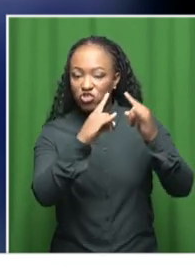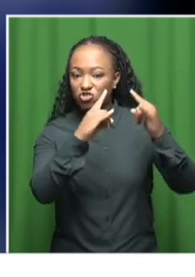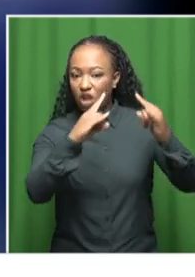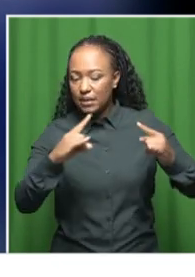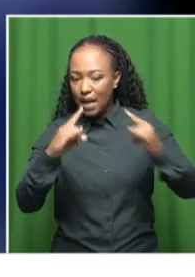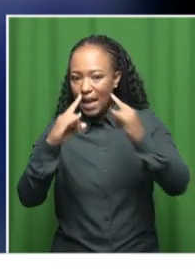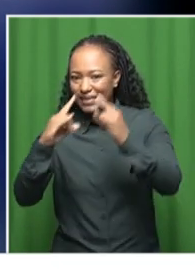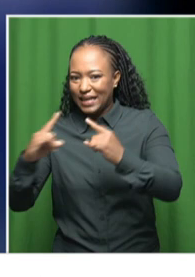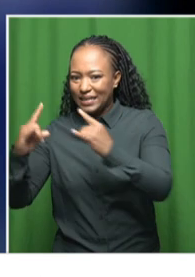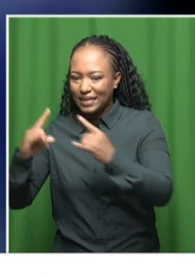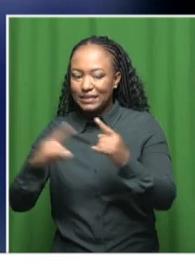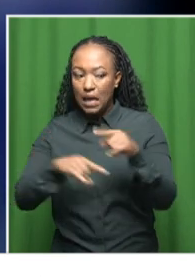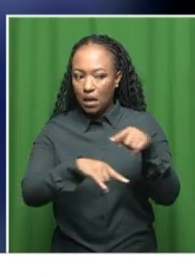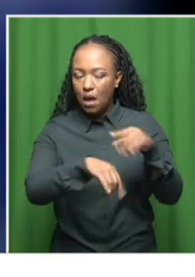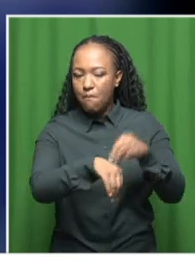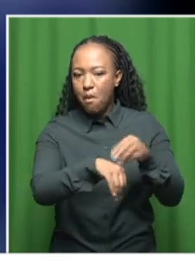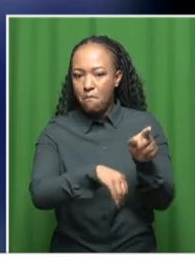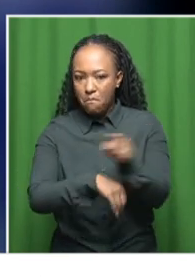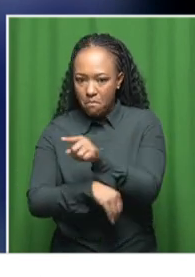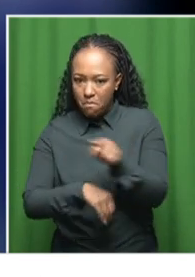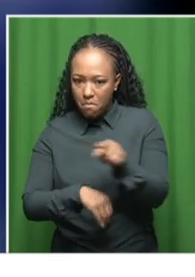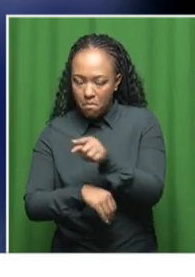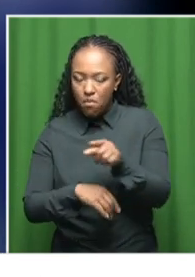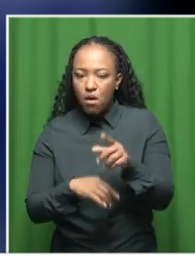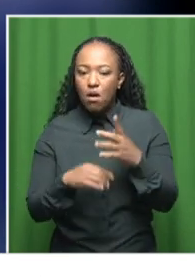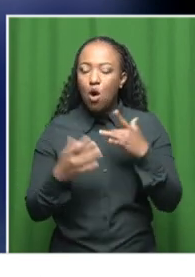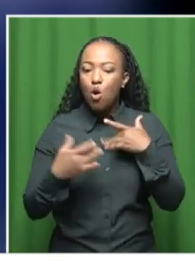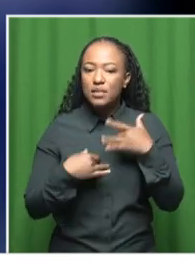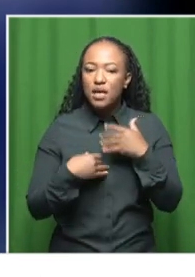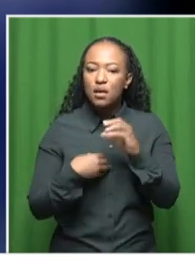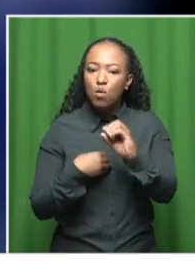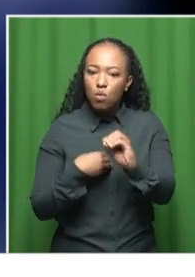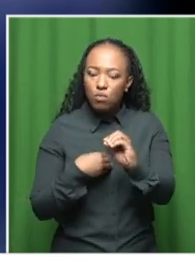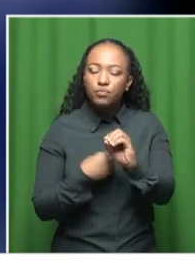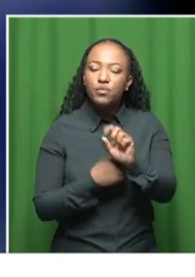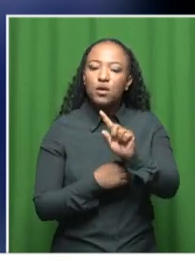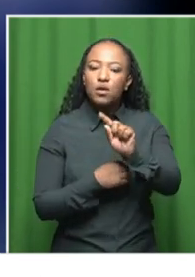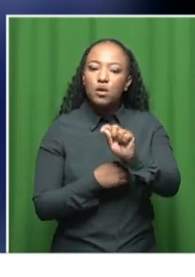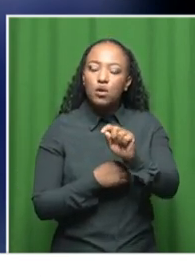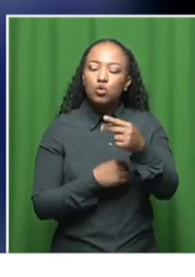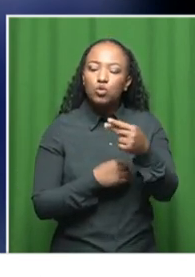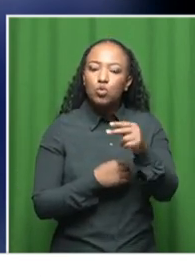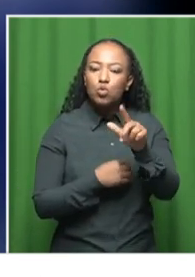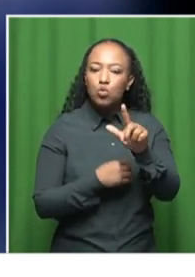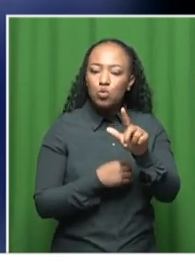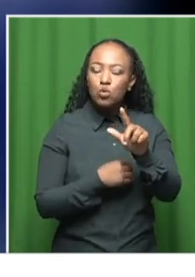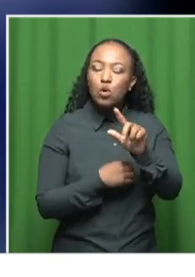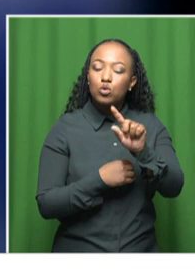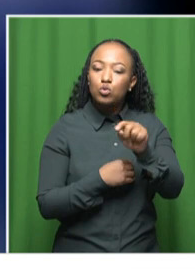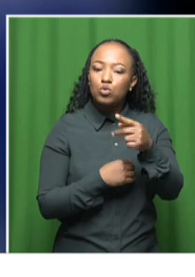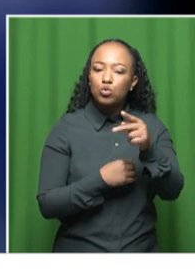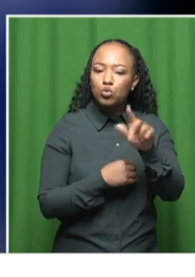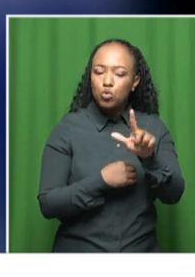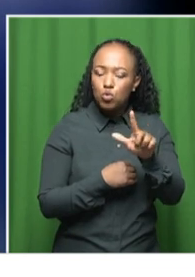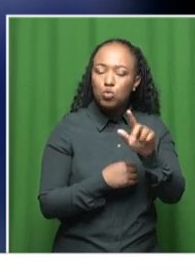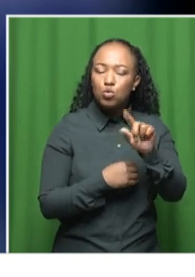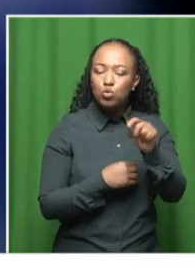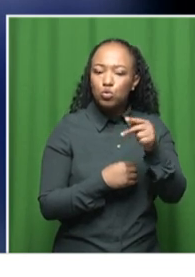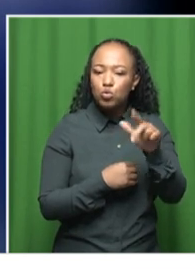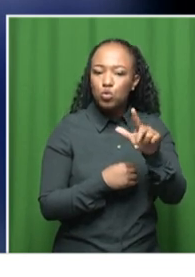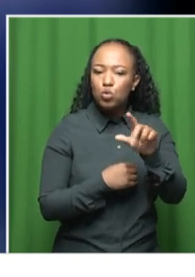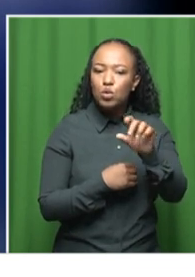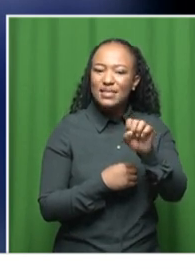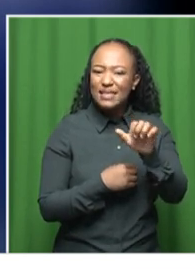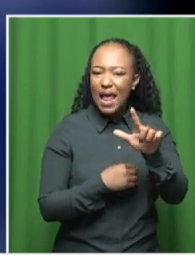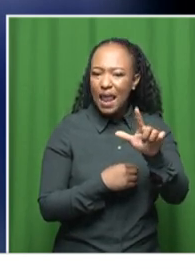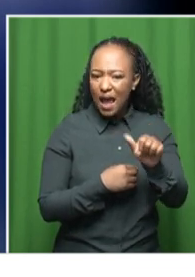major one that we are more concerned about is the tutuzela care centers, because we've seen that the level of service that is